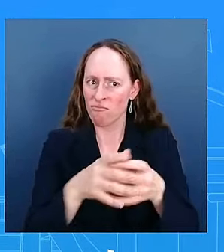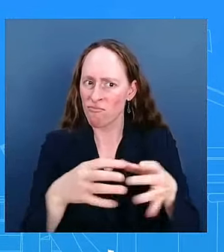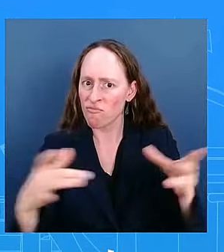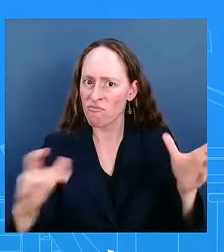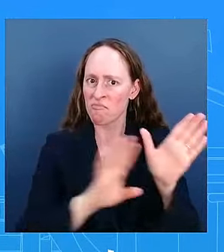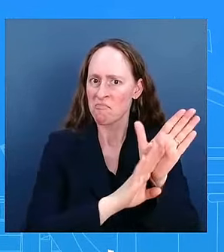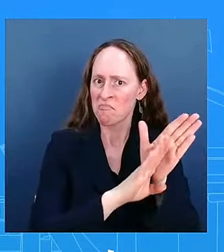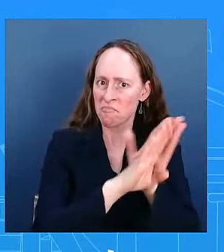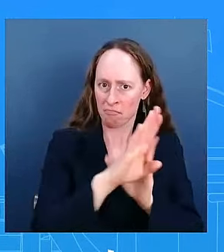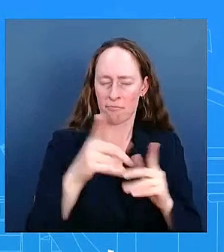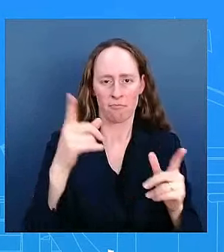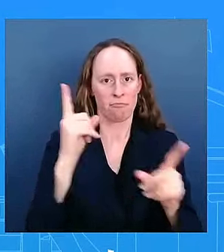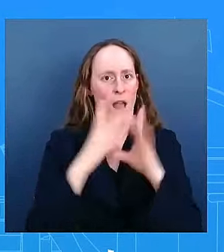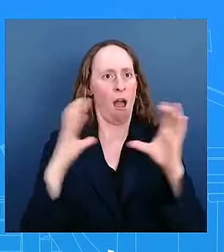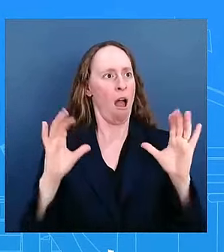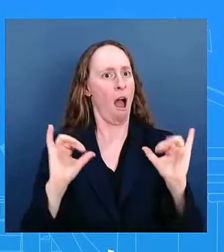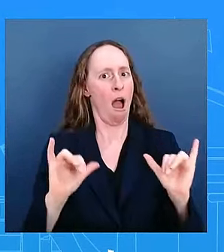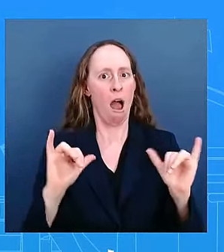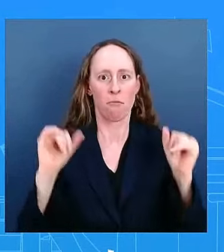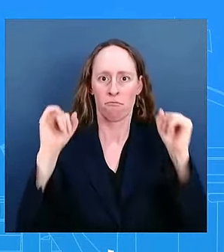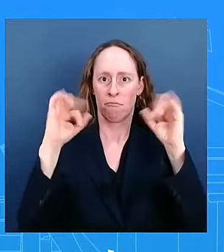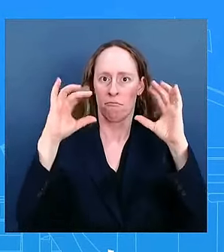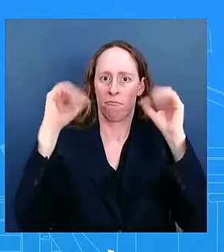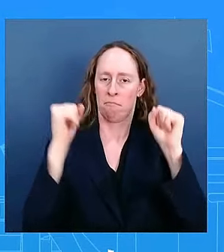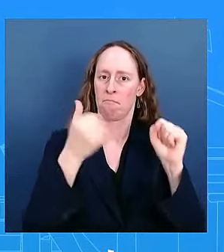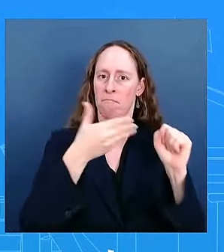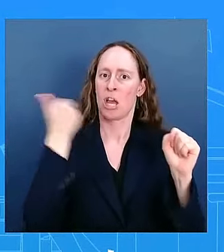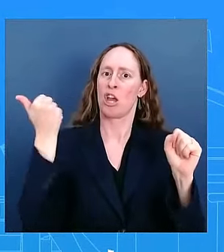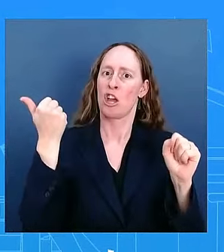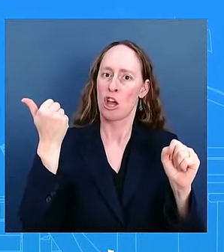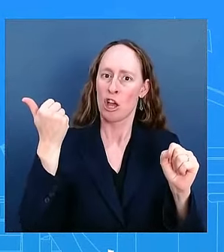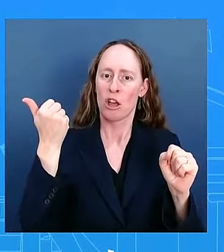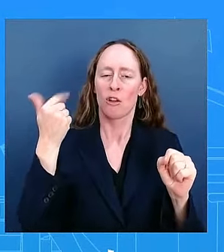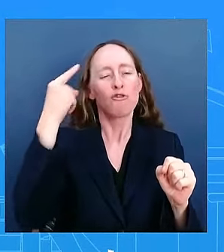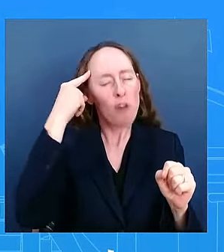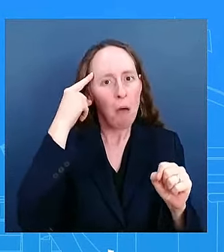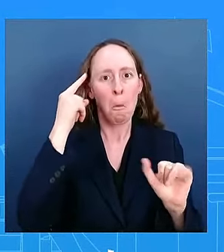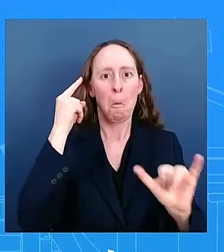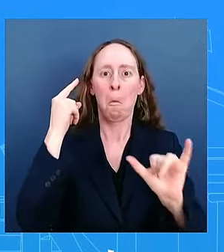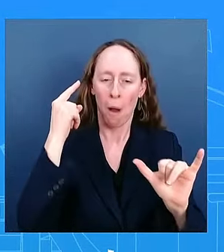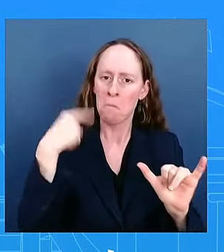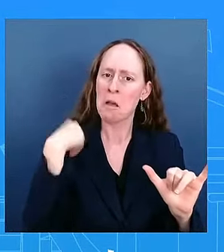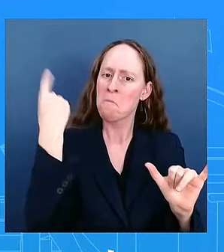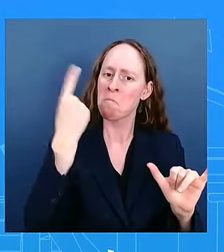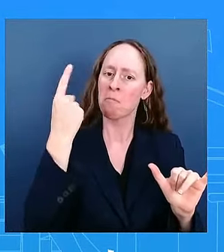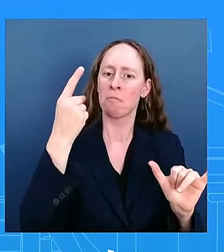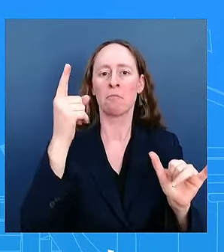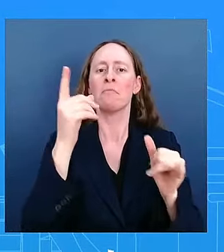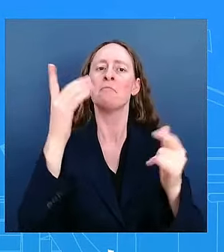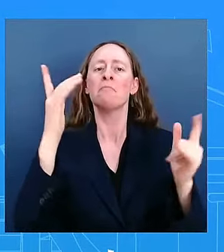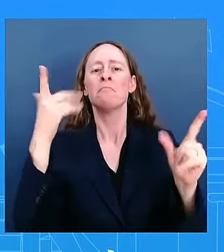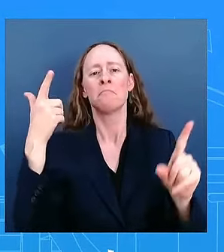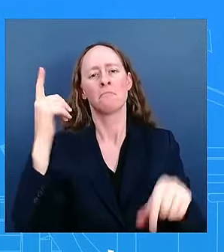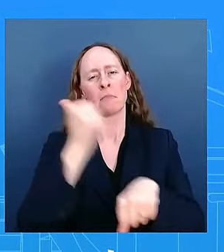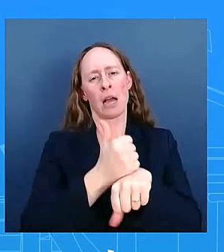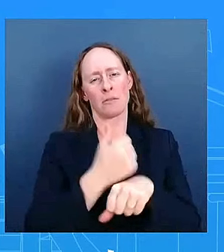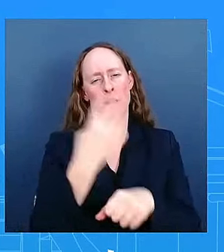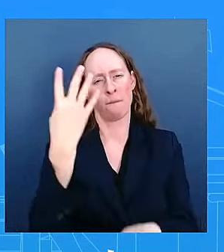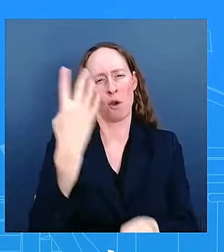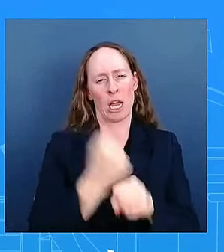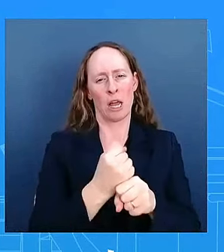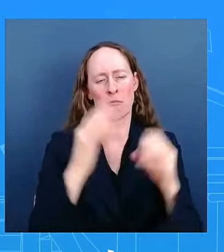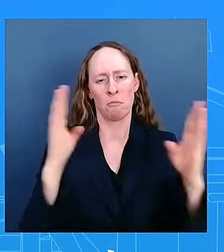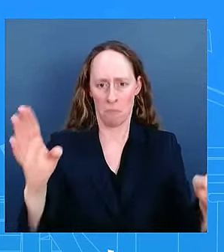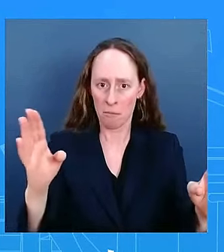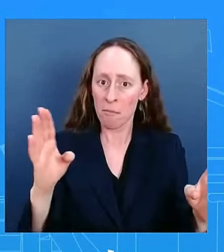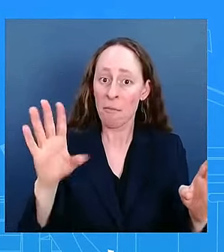for the last four years but yet americans by and large don't give the administration credit for that and in a recent poll by the associated press seven and